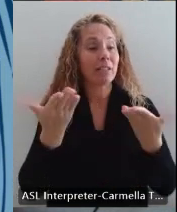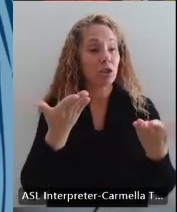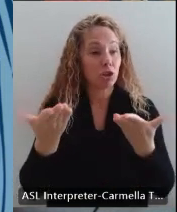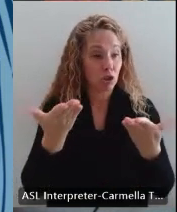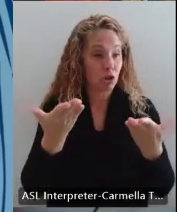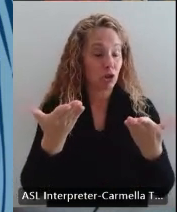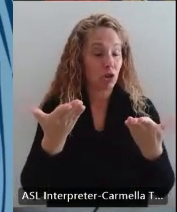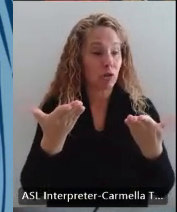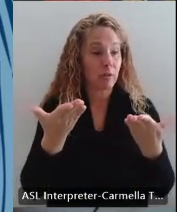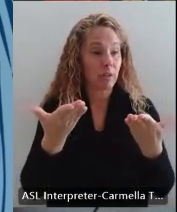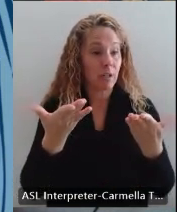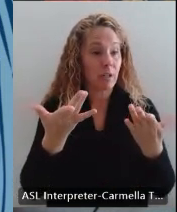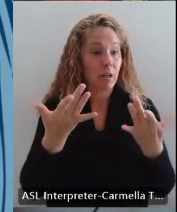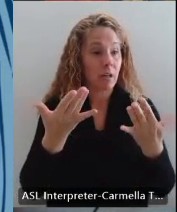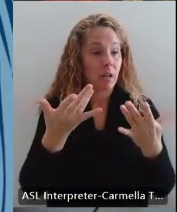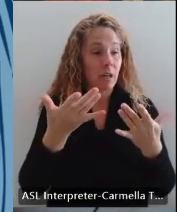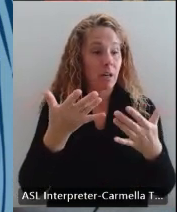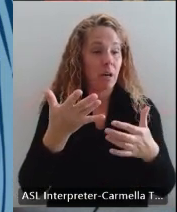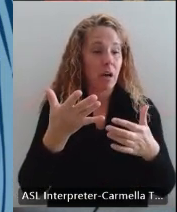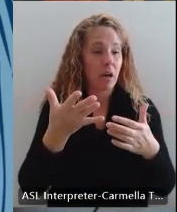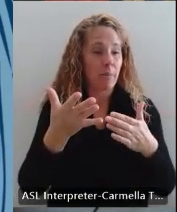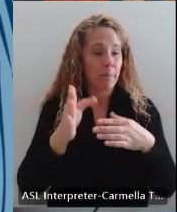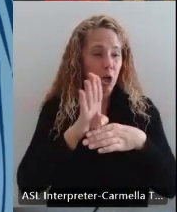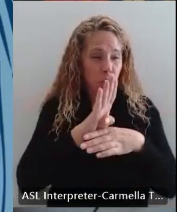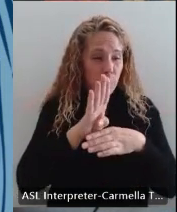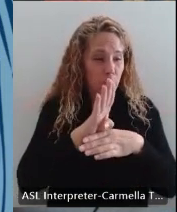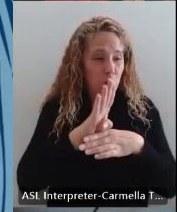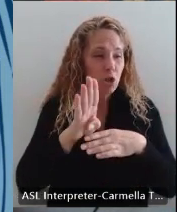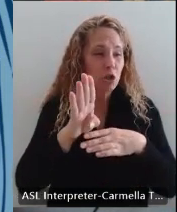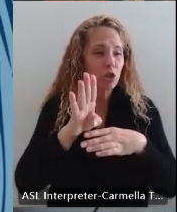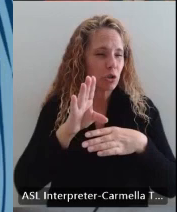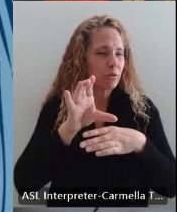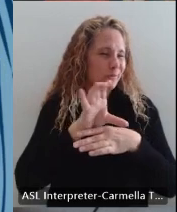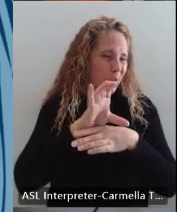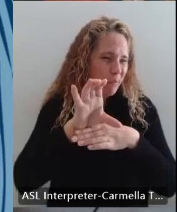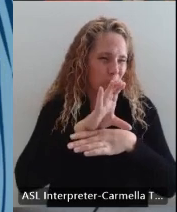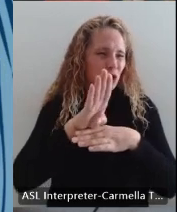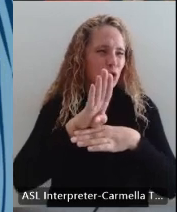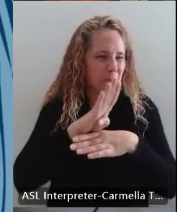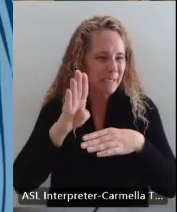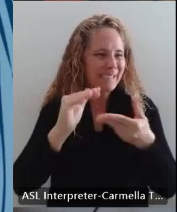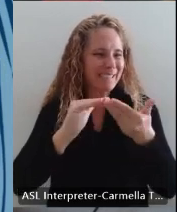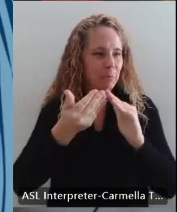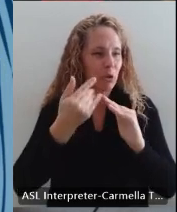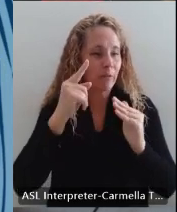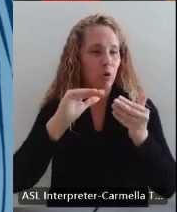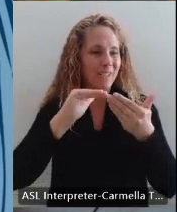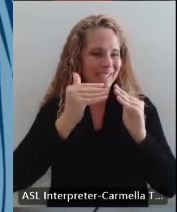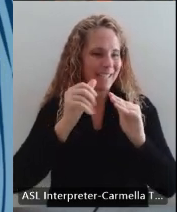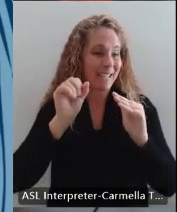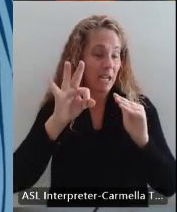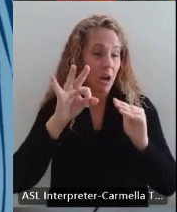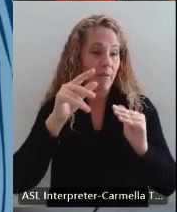the commercial and business community for the City of Tempe.